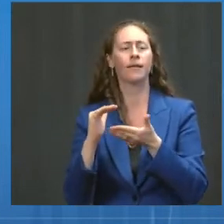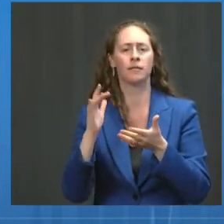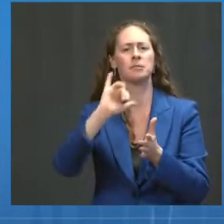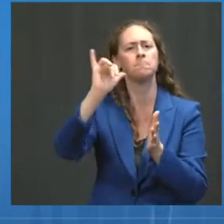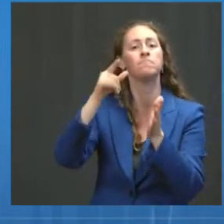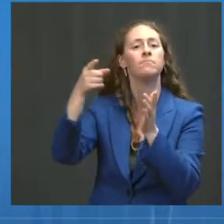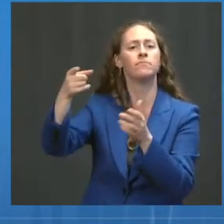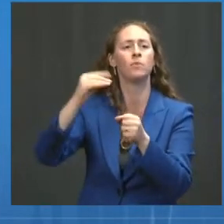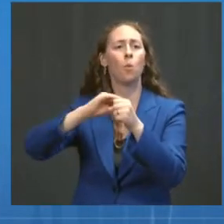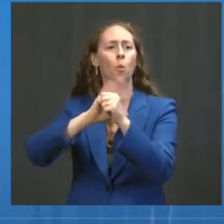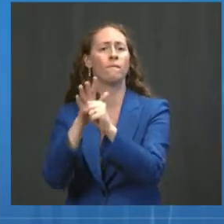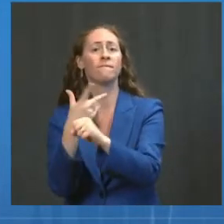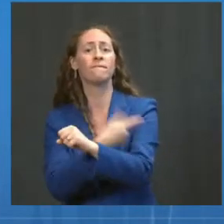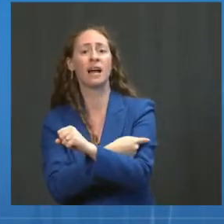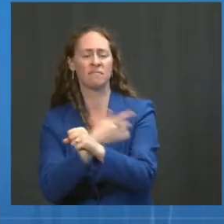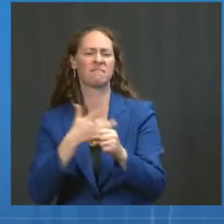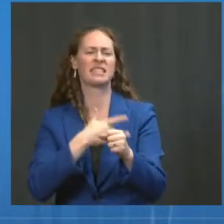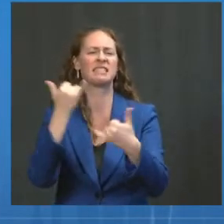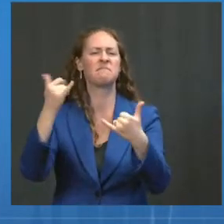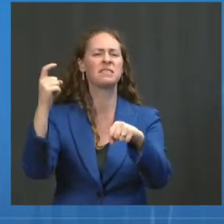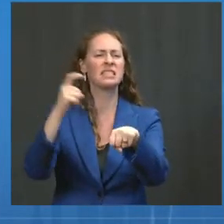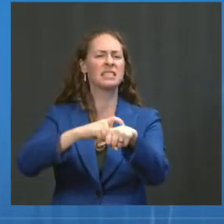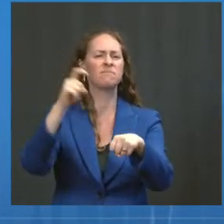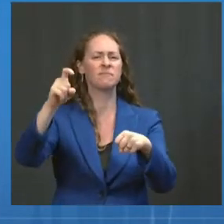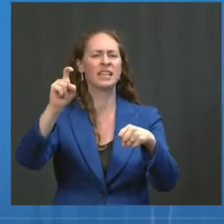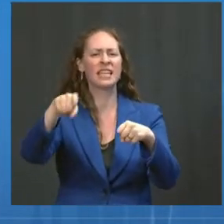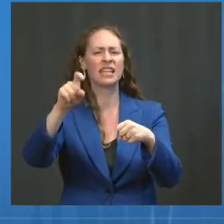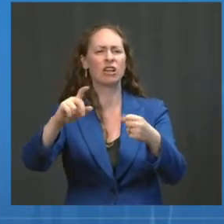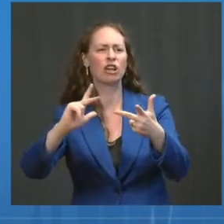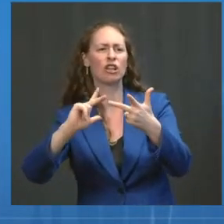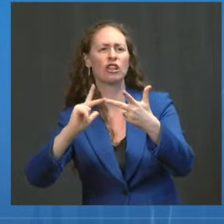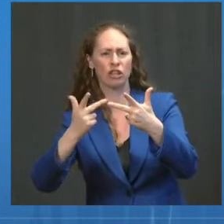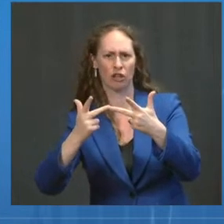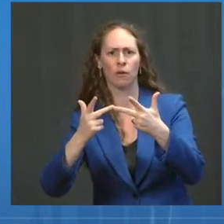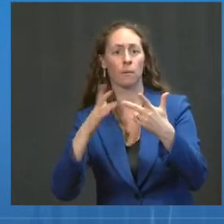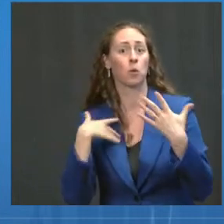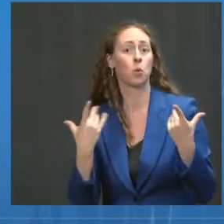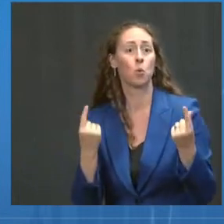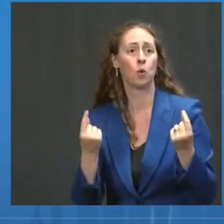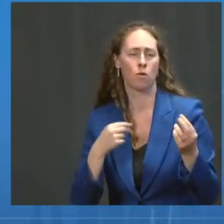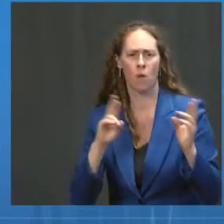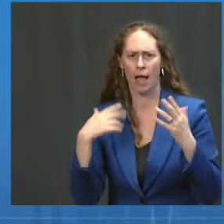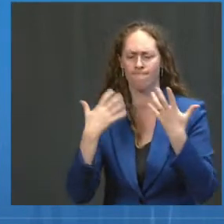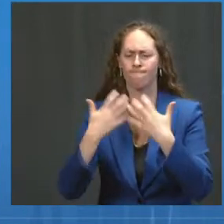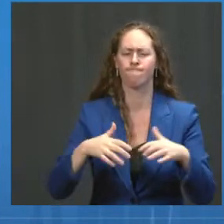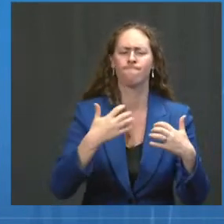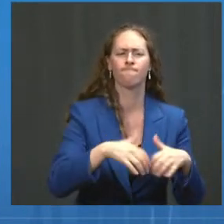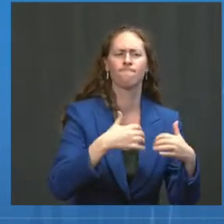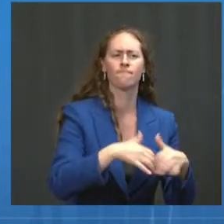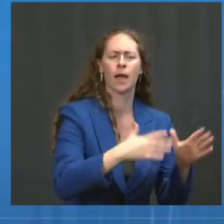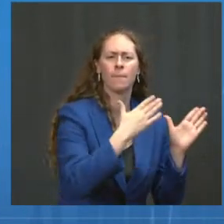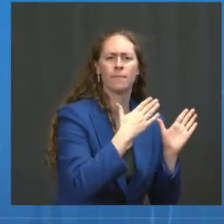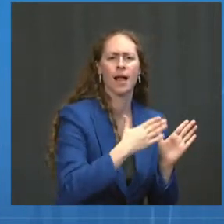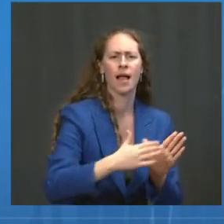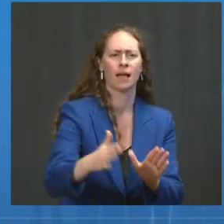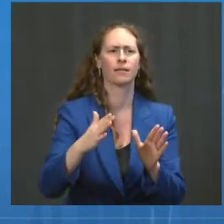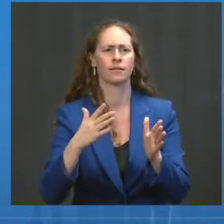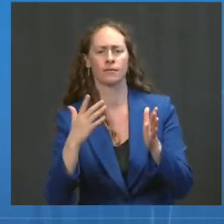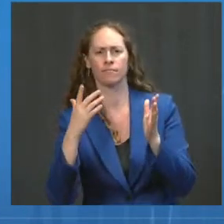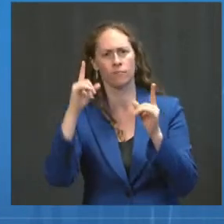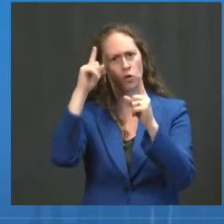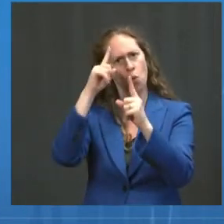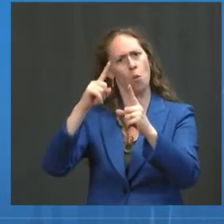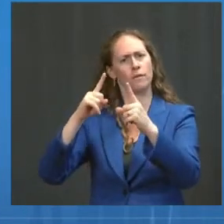plan to take proactive steps to extend and enhance the protection the vaccines are giving us. Having